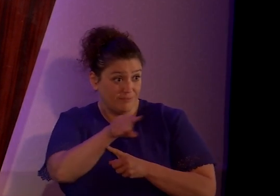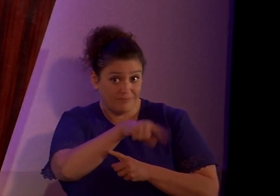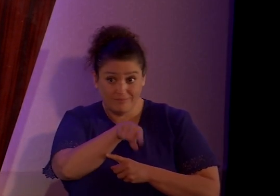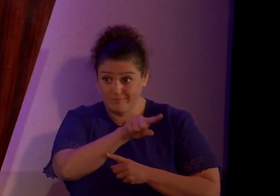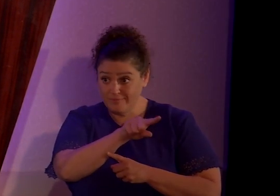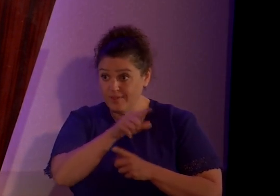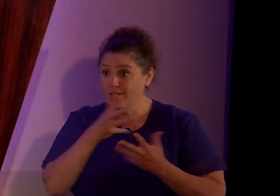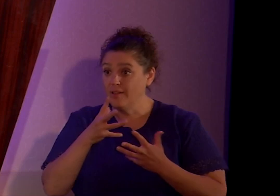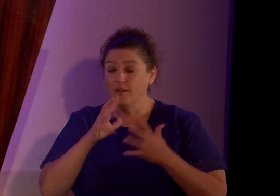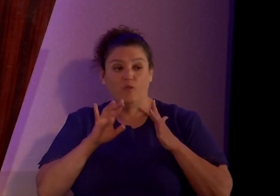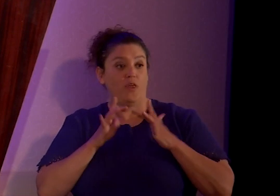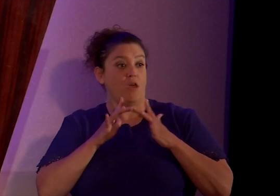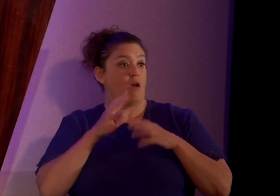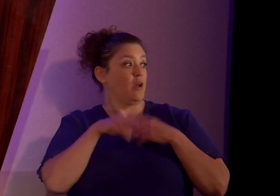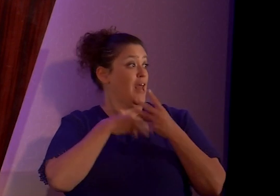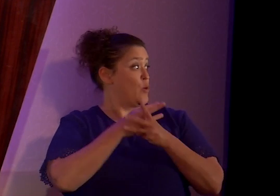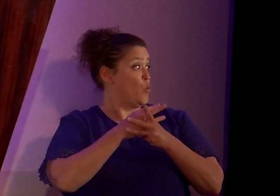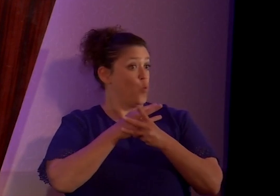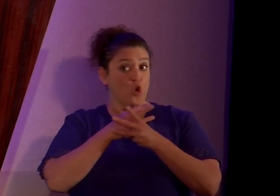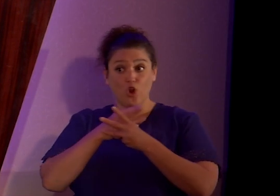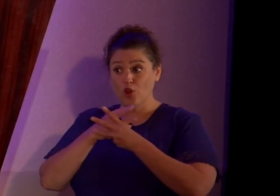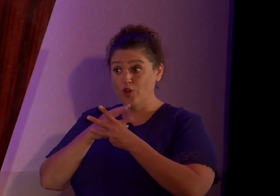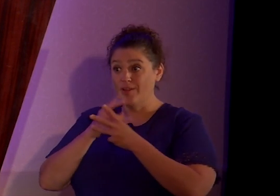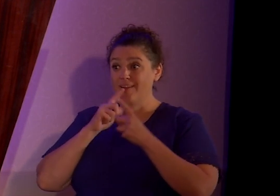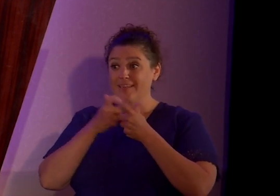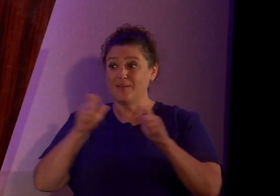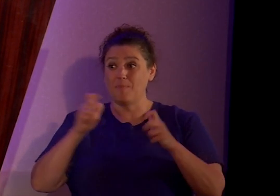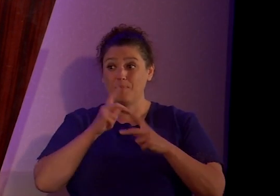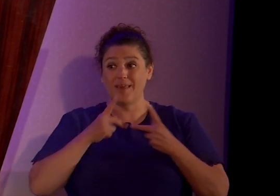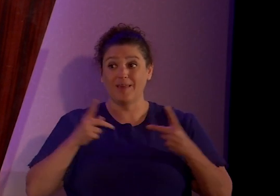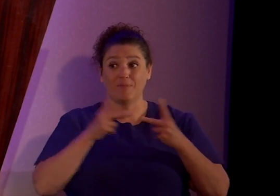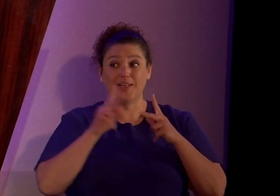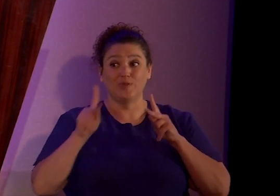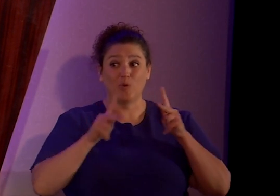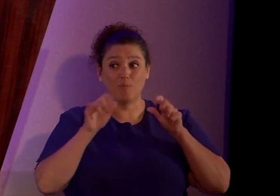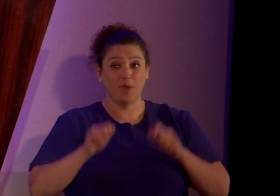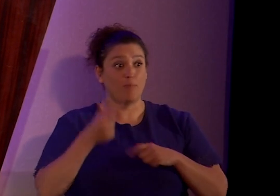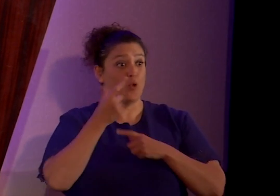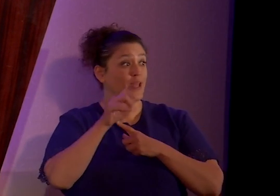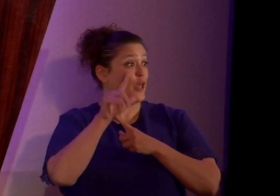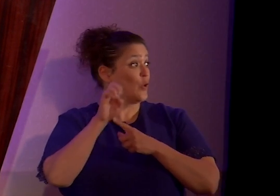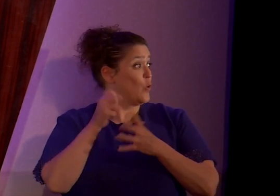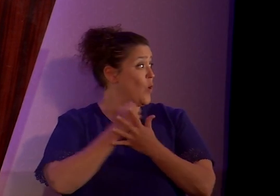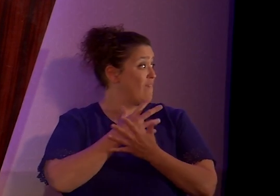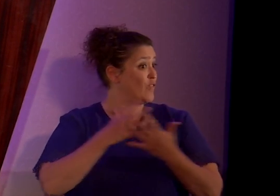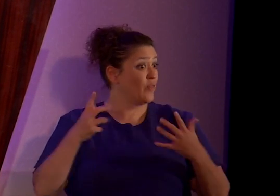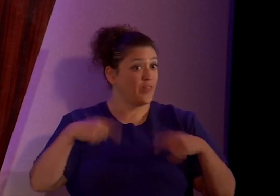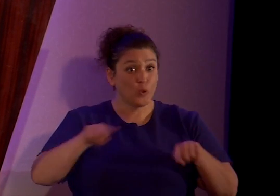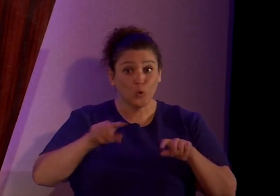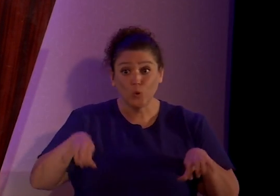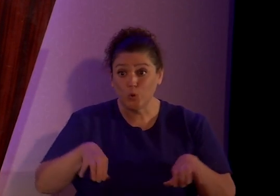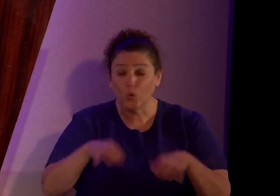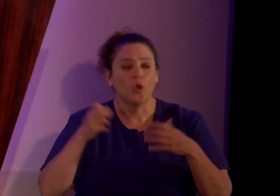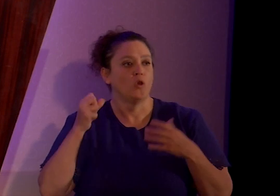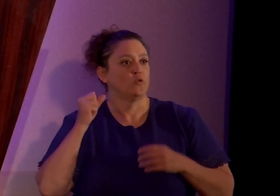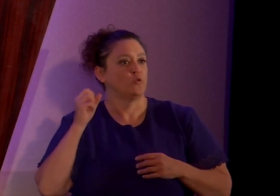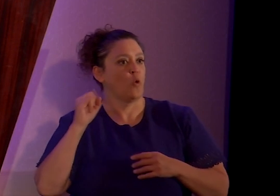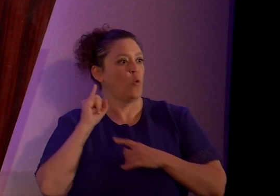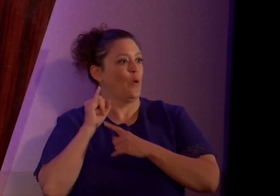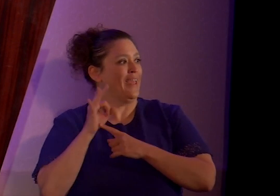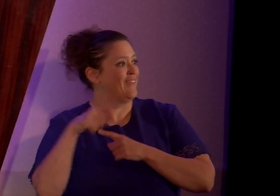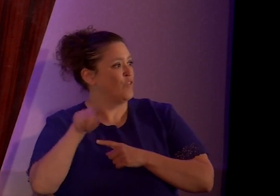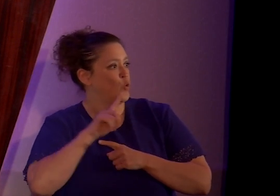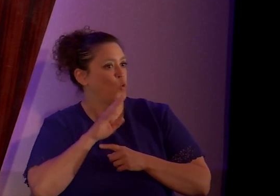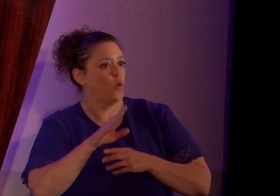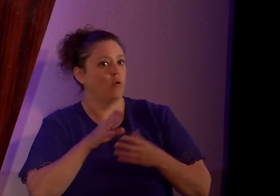The online world is just a big place where people can google everything you do. So, if you are going